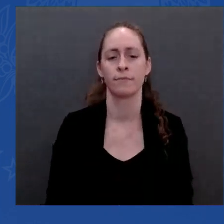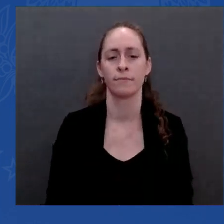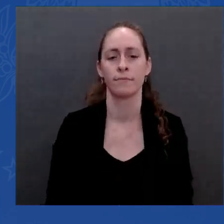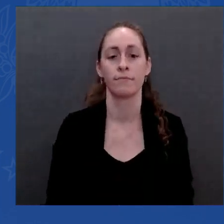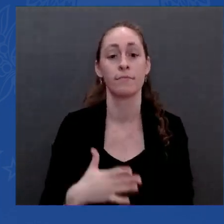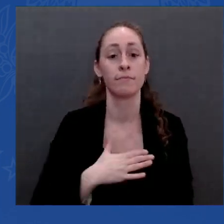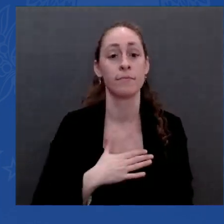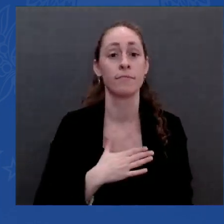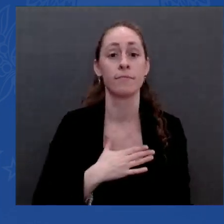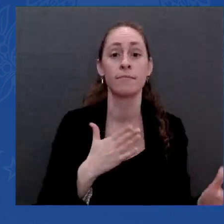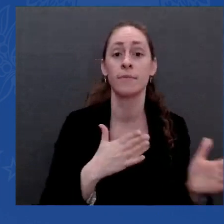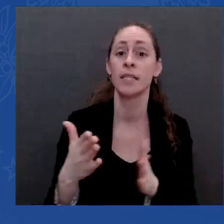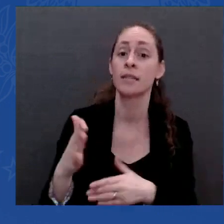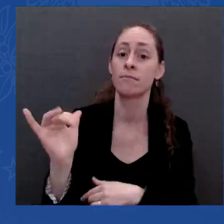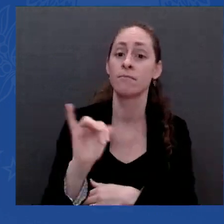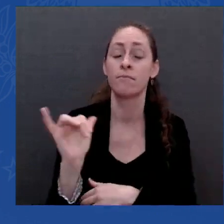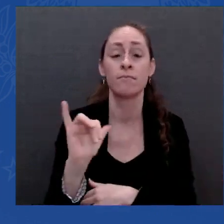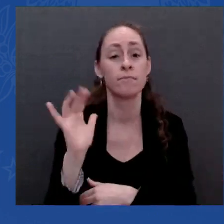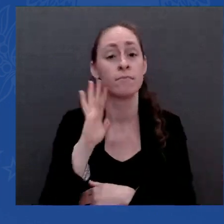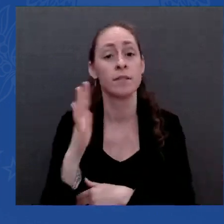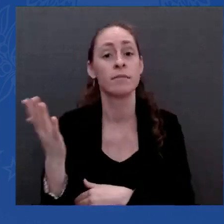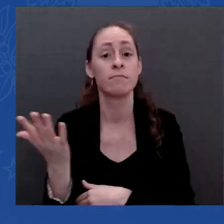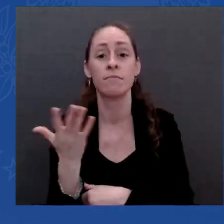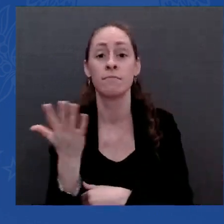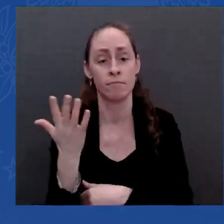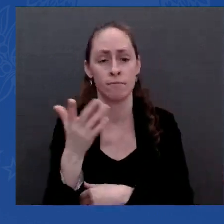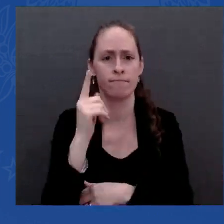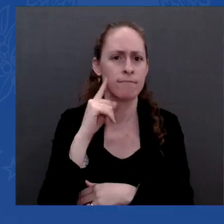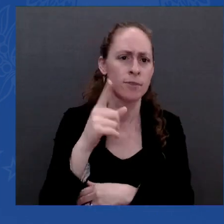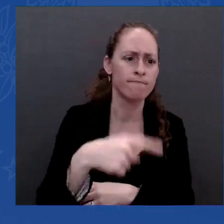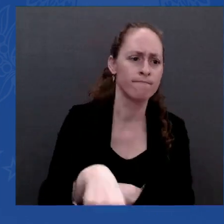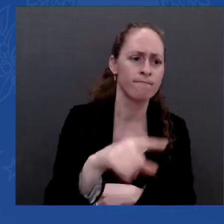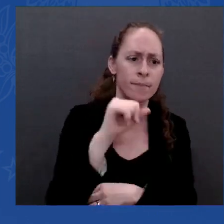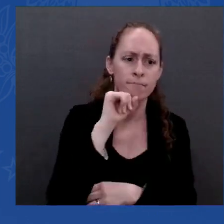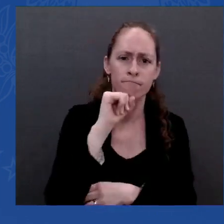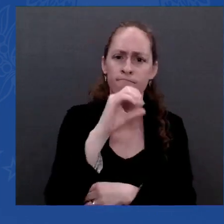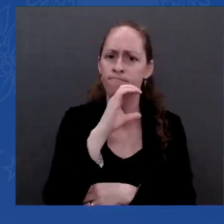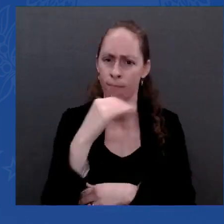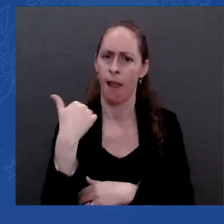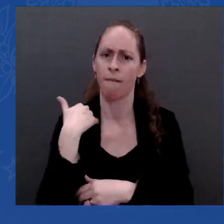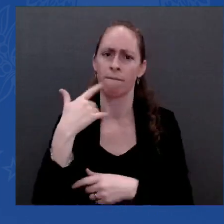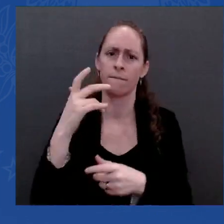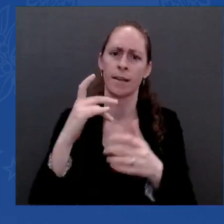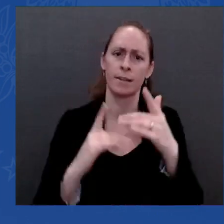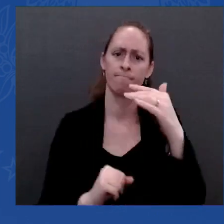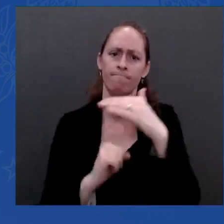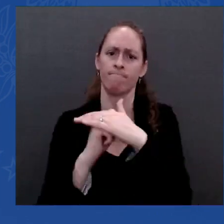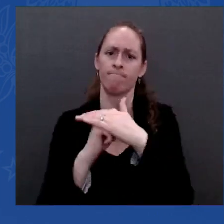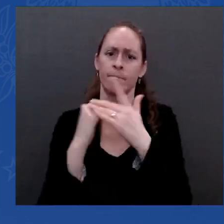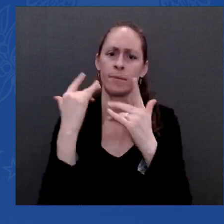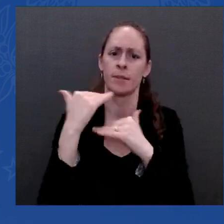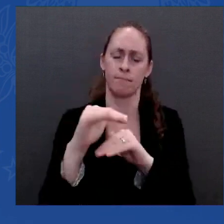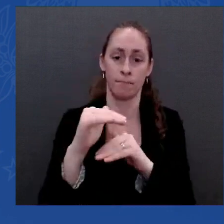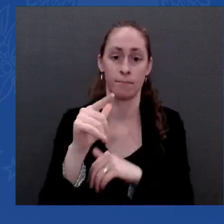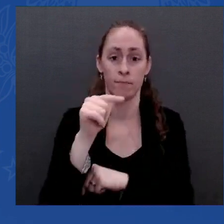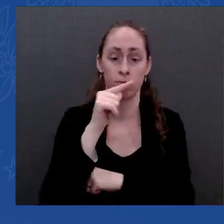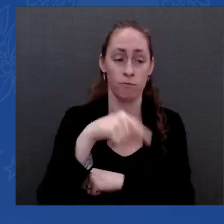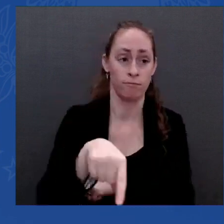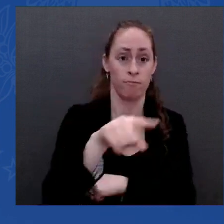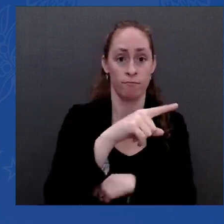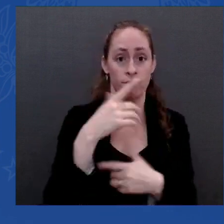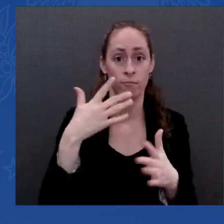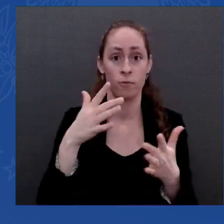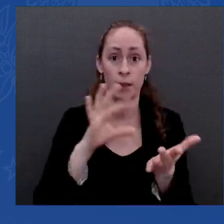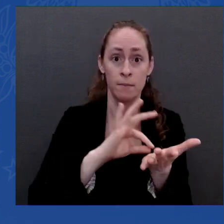so that if they're on Medicare, they'll not have to spend out of pocket more than $2,000 a year, no matter how many drugs they're taking.